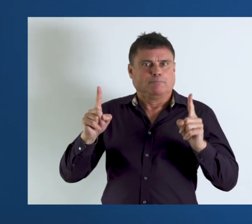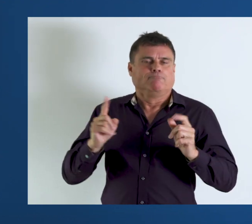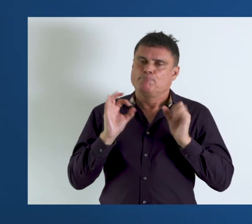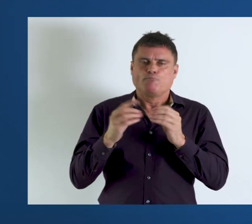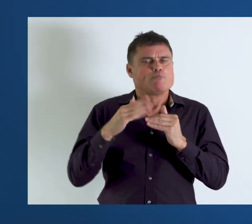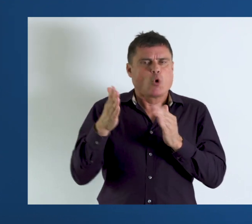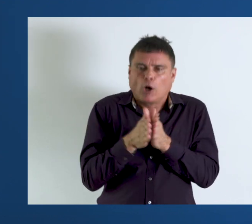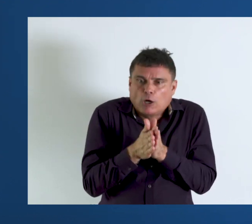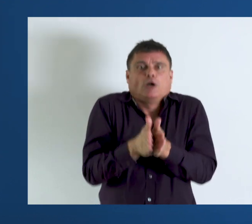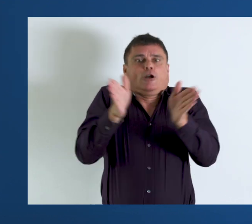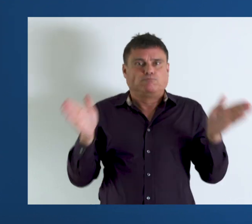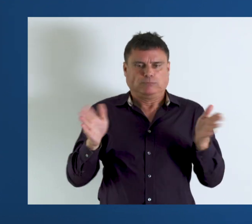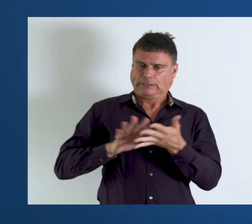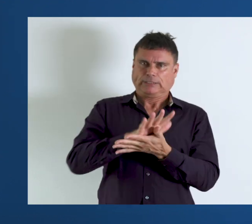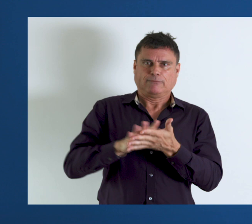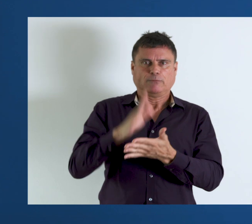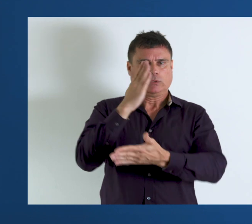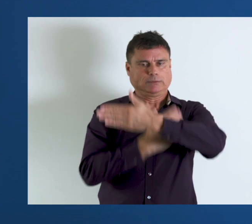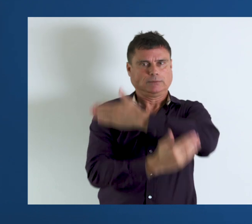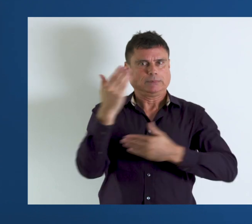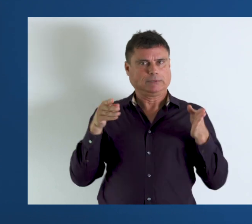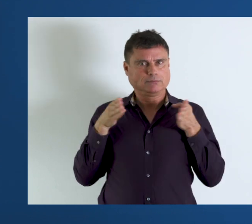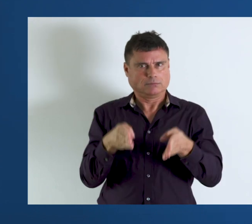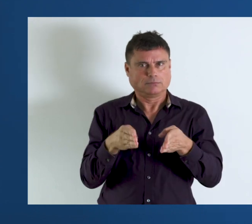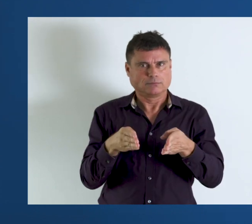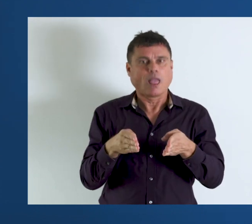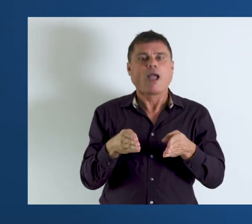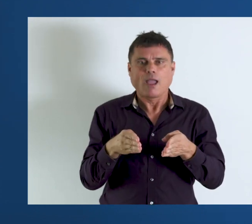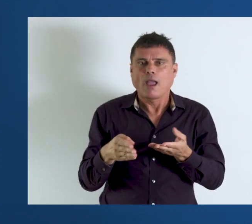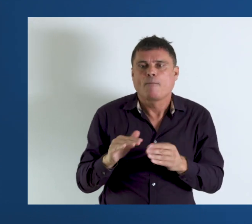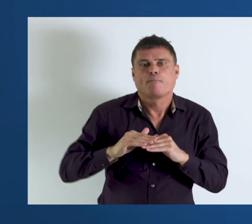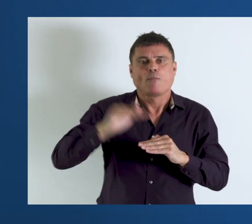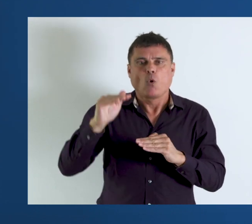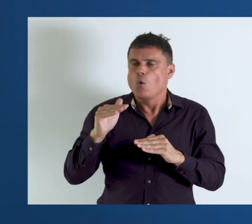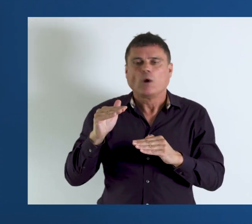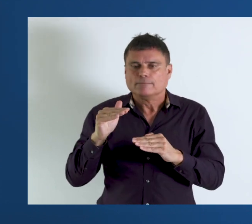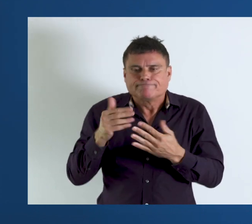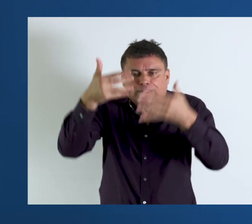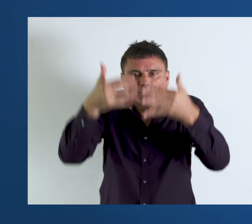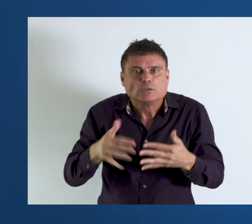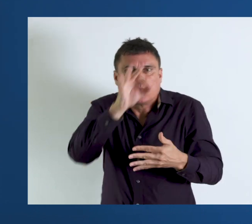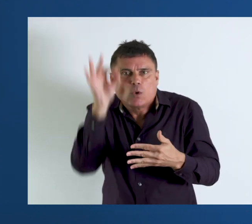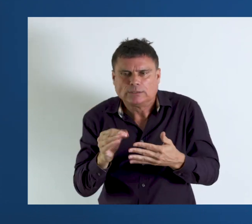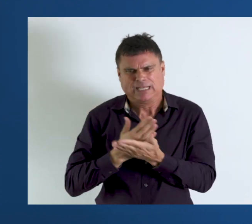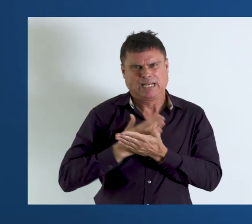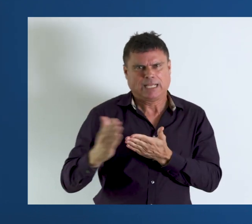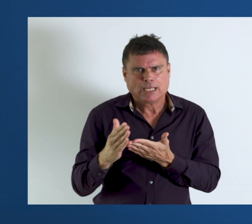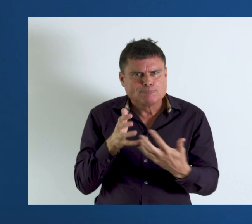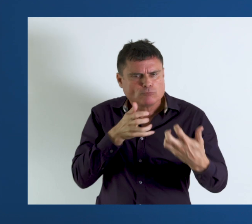new and much broader definition. And this definition has been used to develop new data collection instruments.